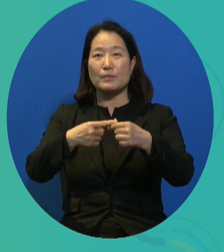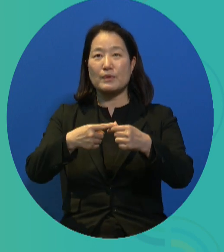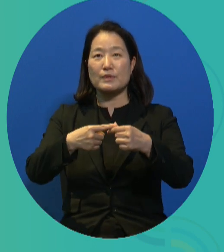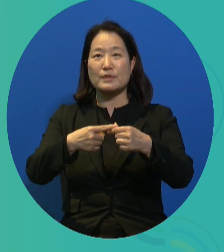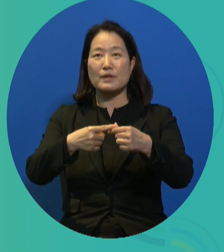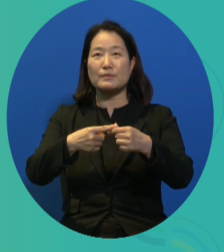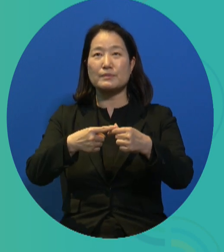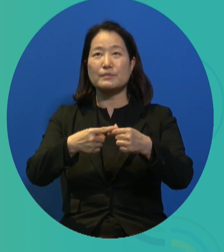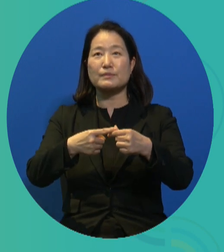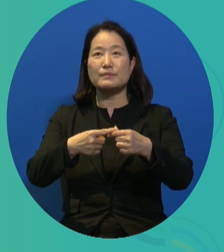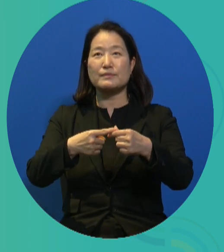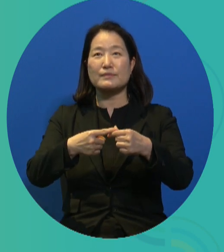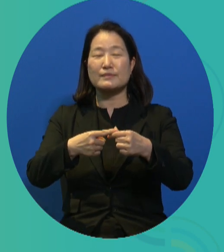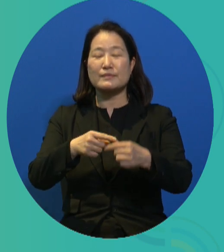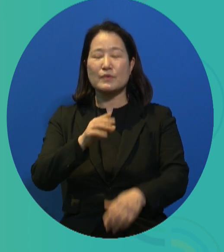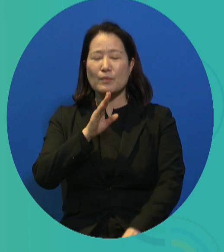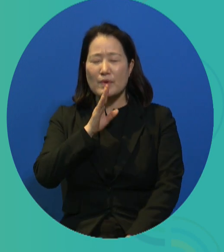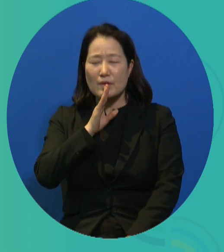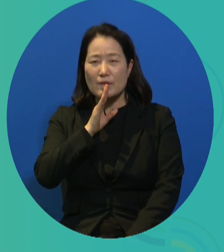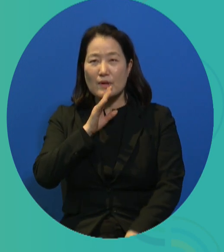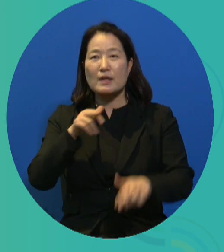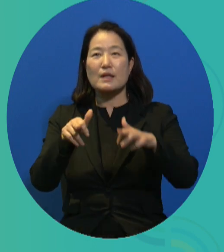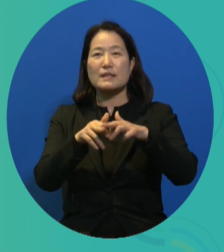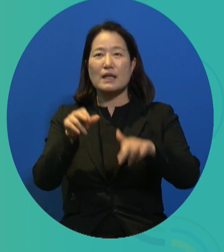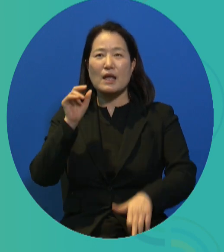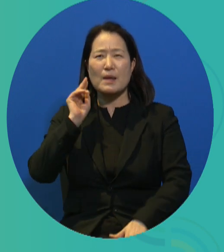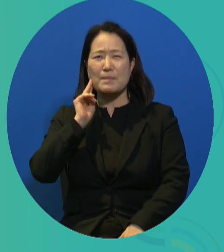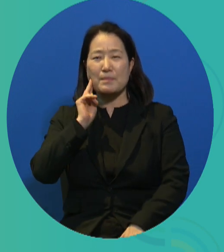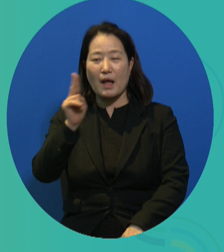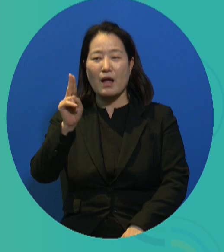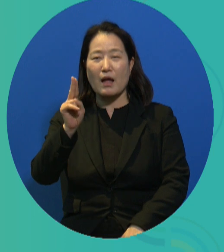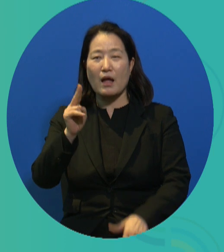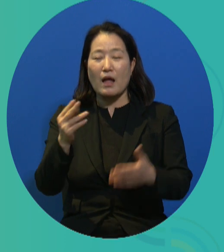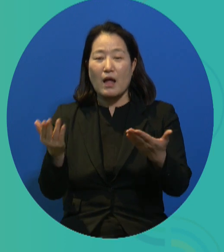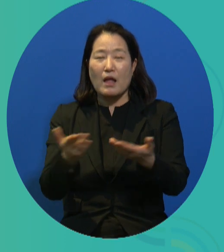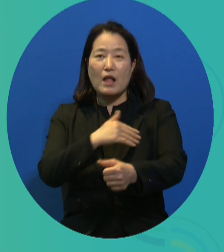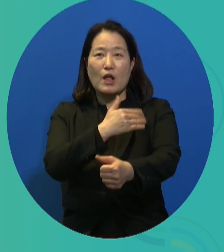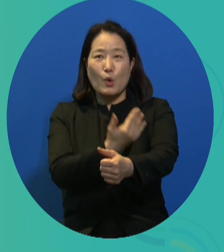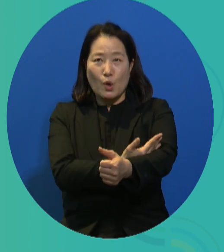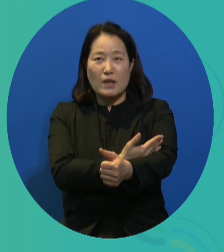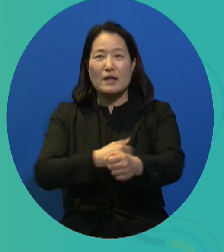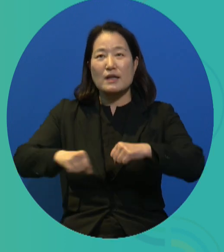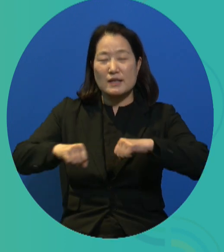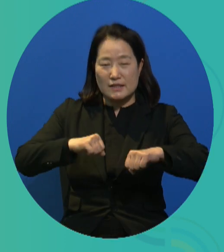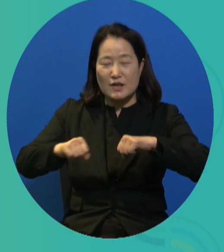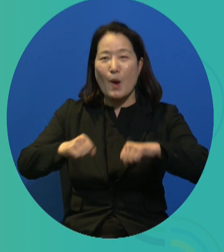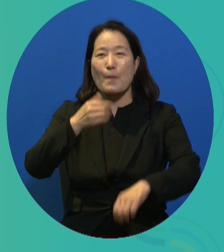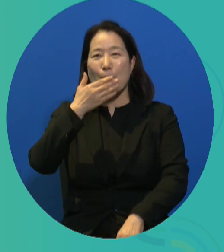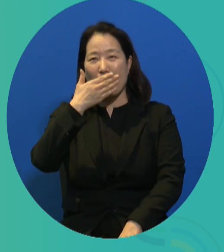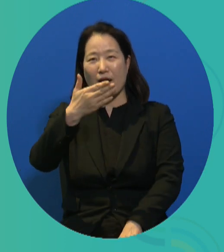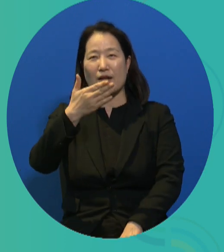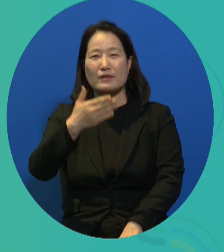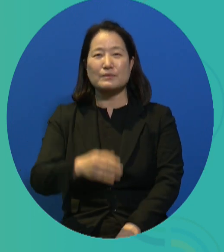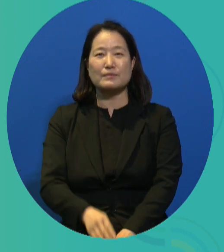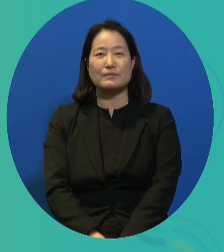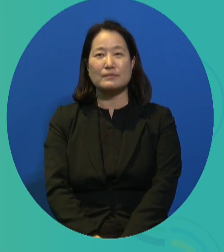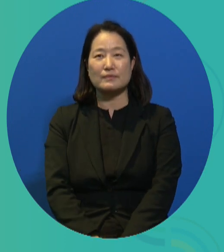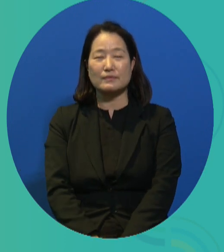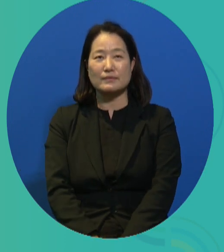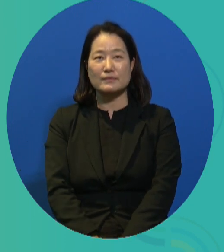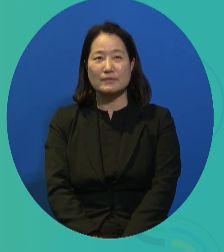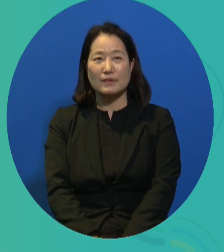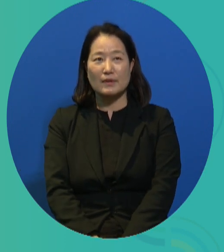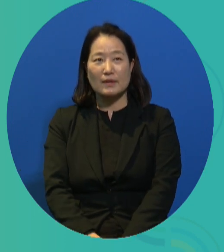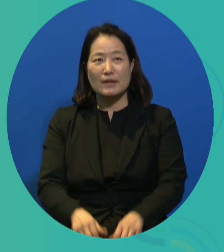first outcome is that the right to work has been provided and guaranteed